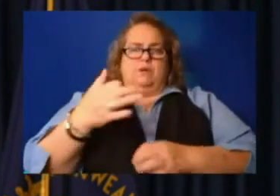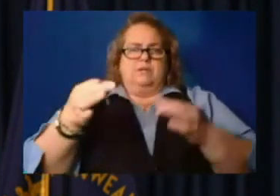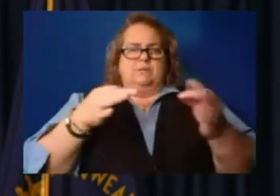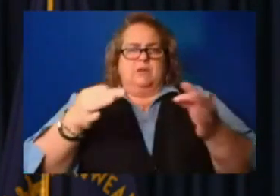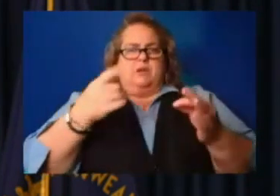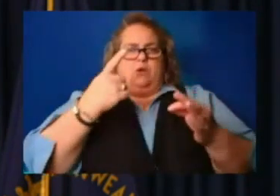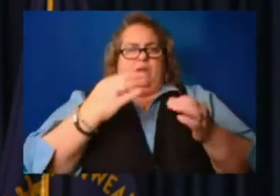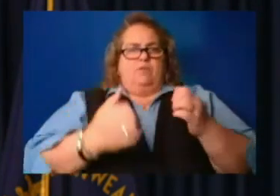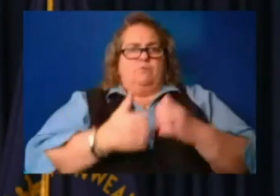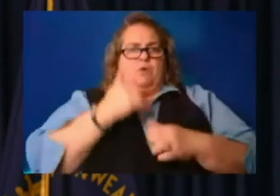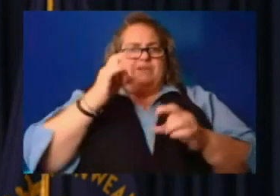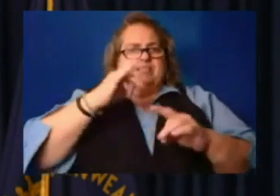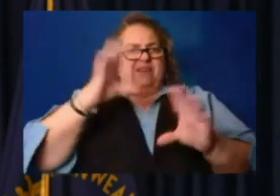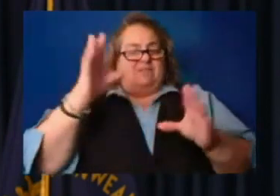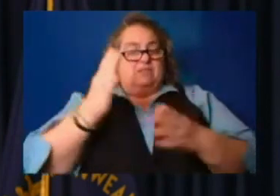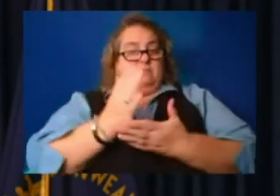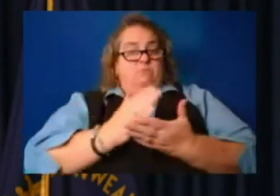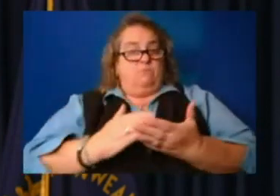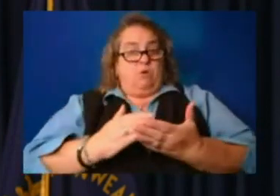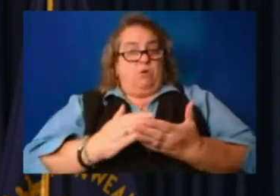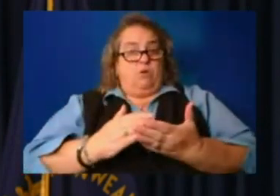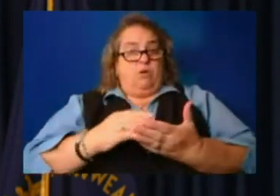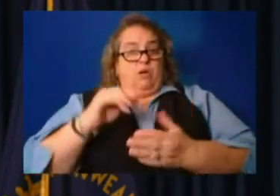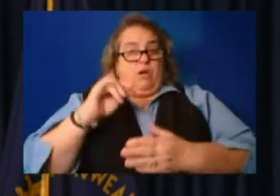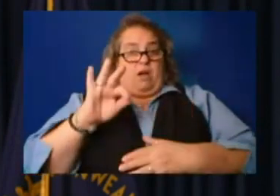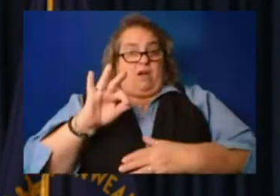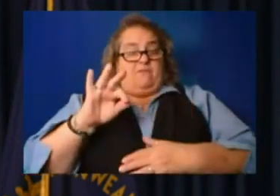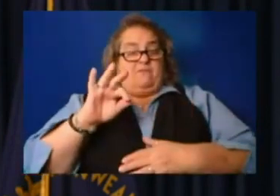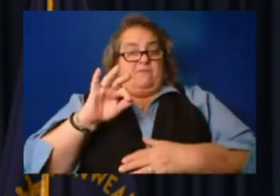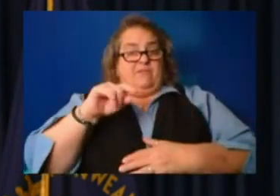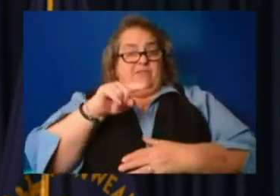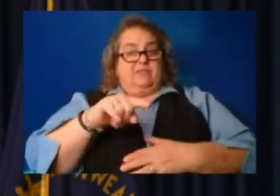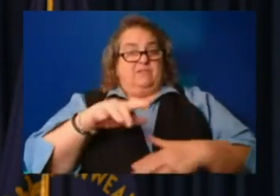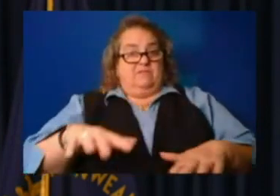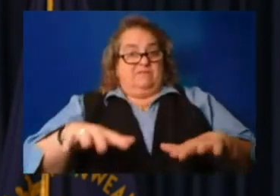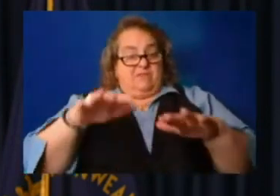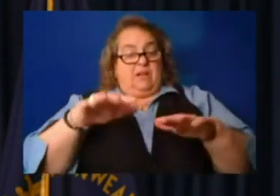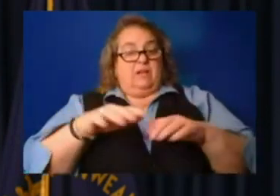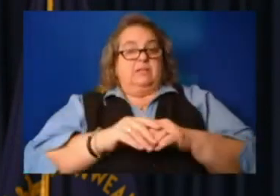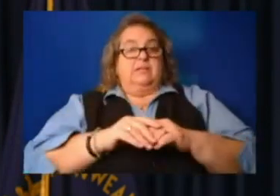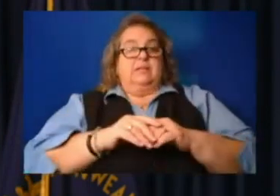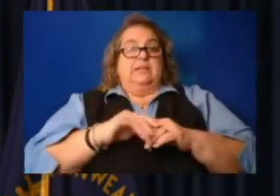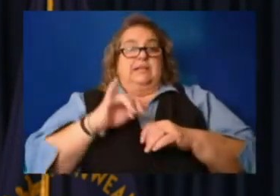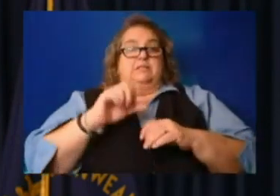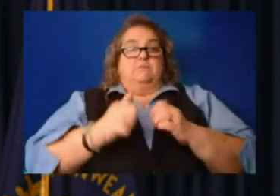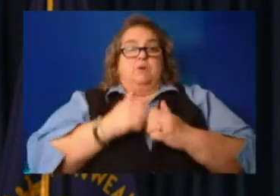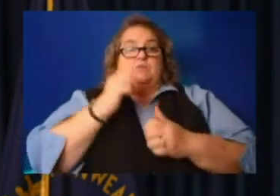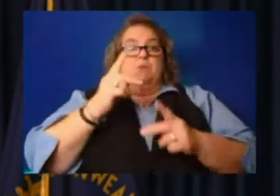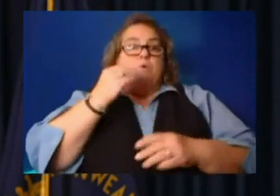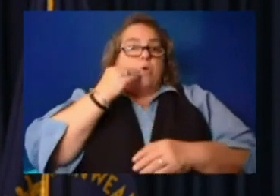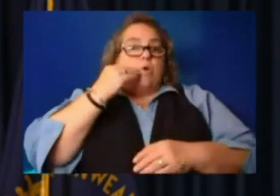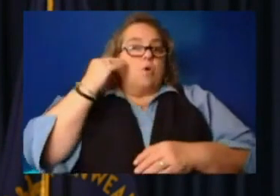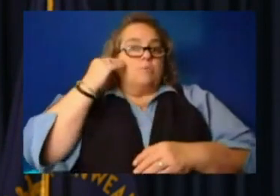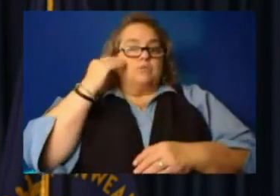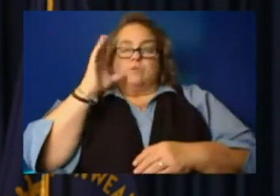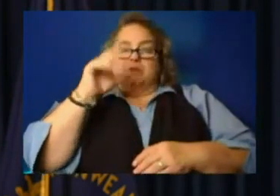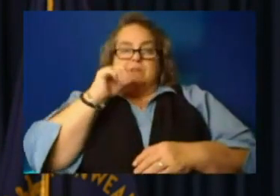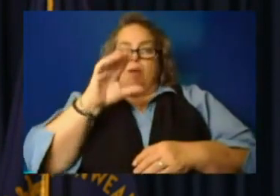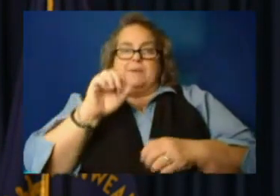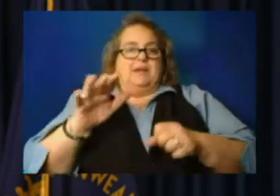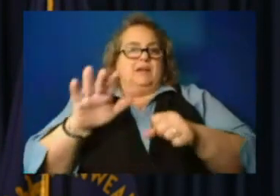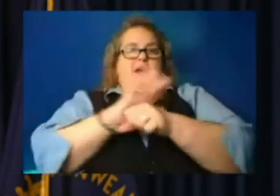parts of this flood is that most people's homes are not going to be covered by insurance.